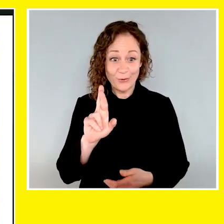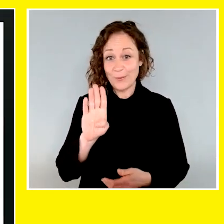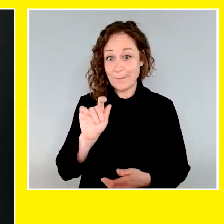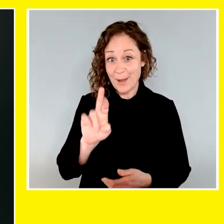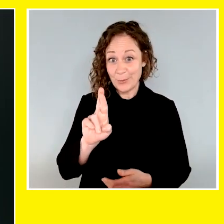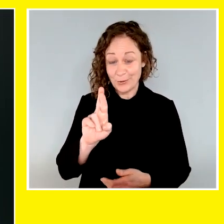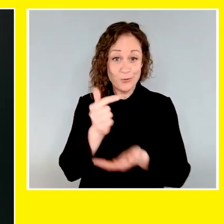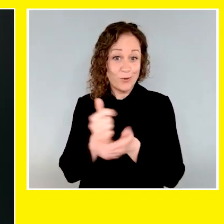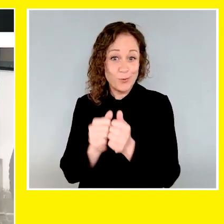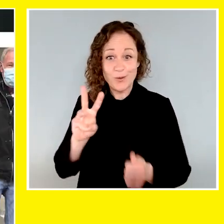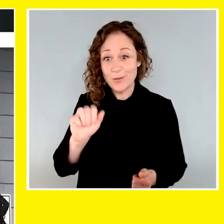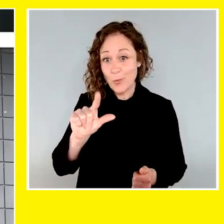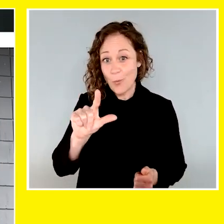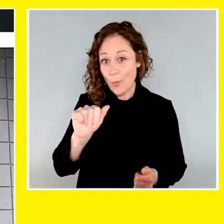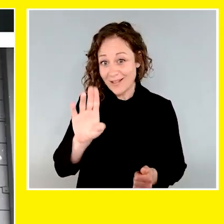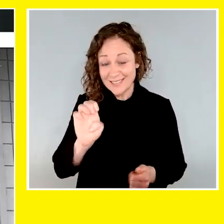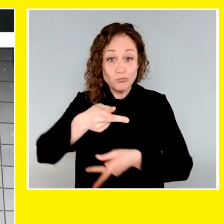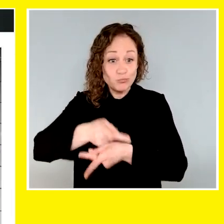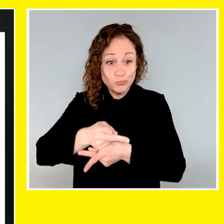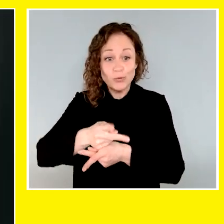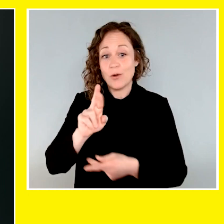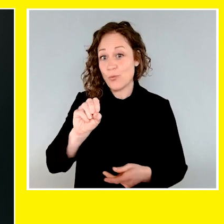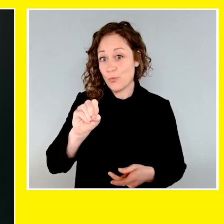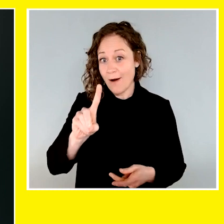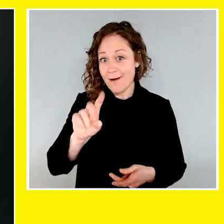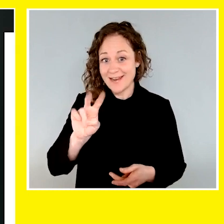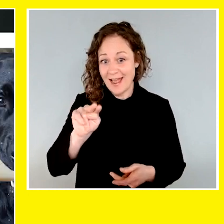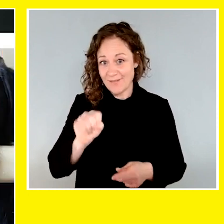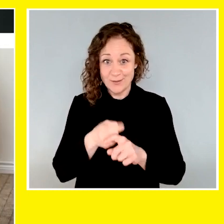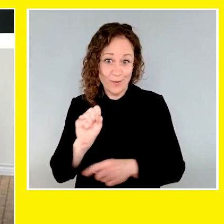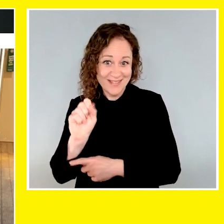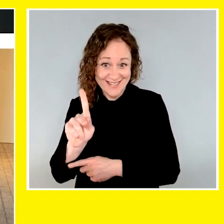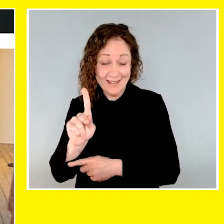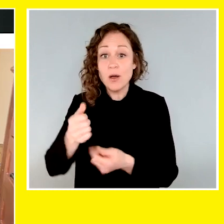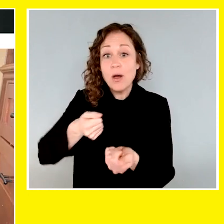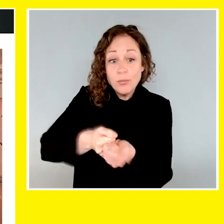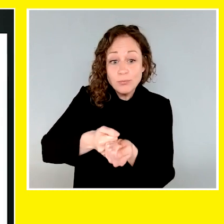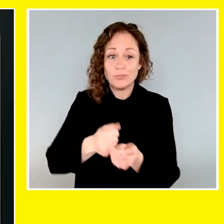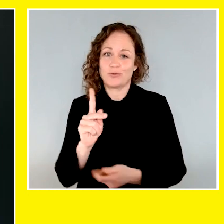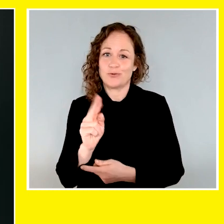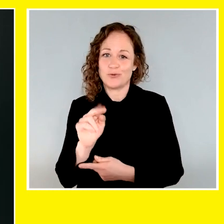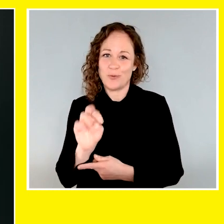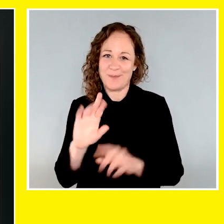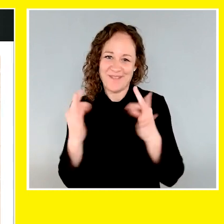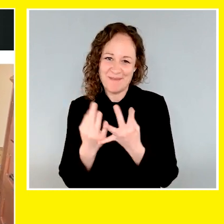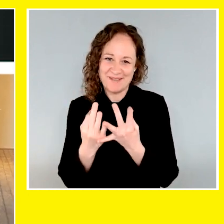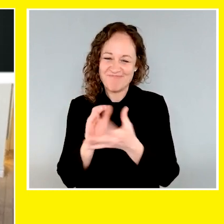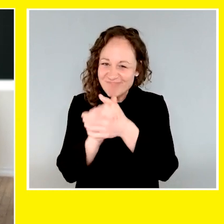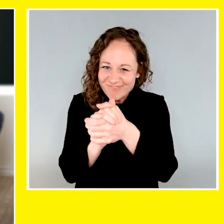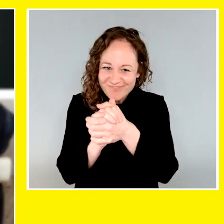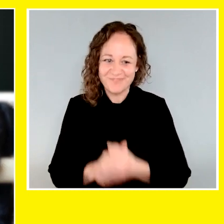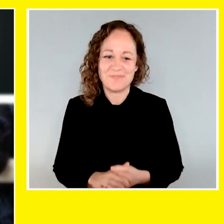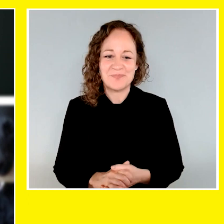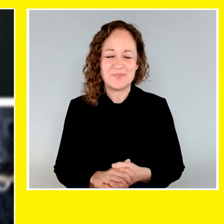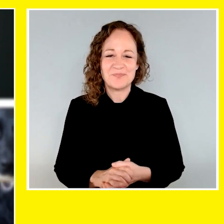Bauer is graduating with Wallace, who was raised by Rod Evans in Saskatchewan and generously sponsored by the Kramer family. Congratulations, Taylor